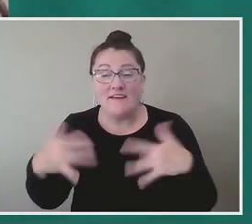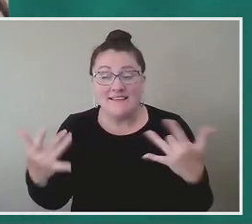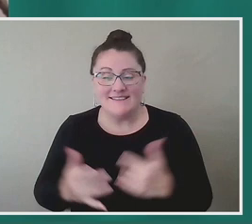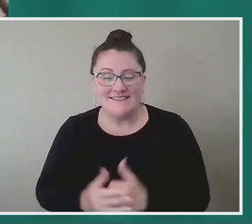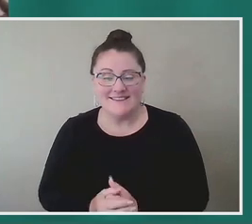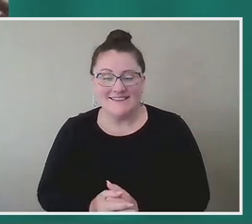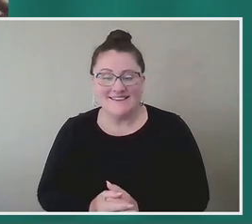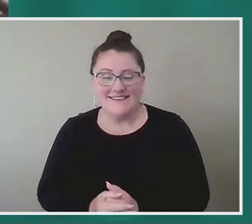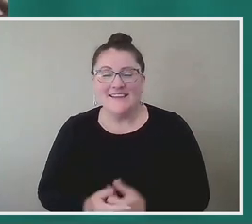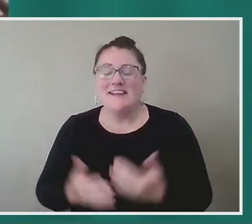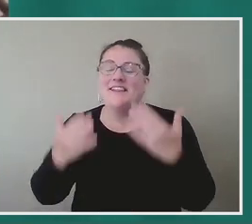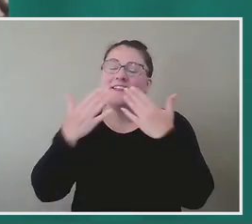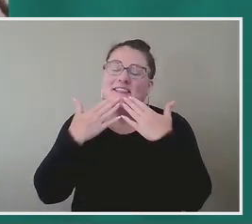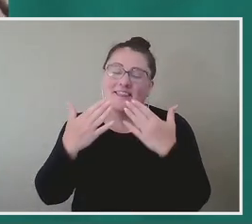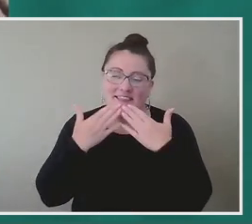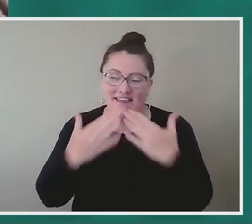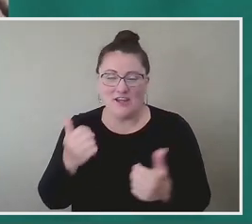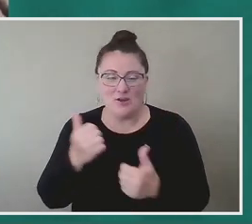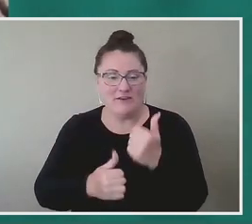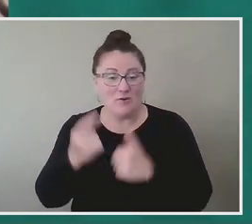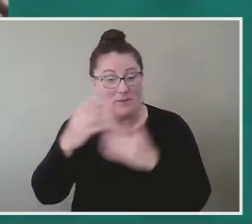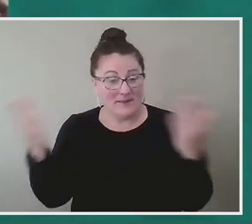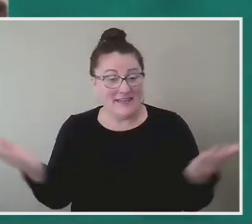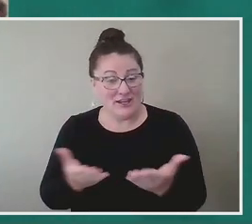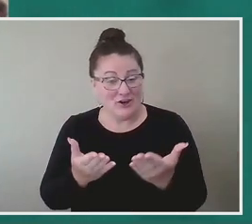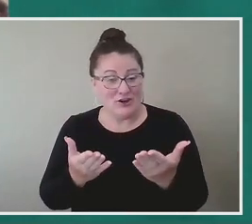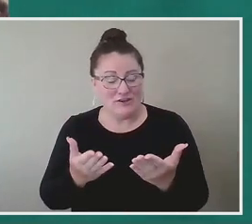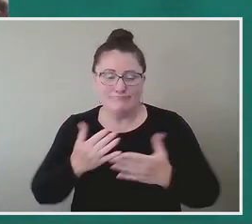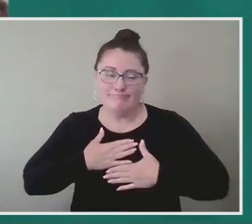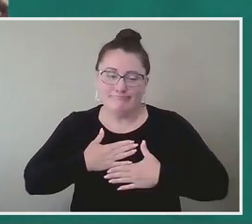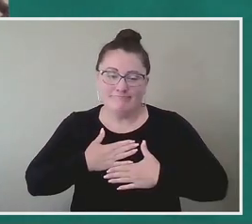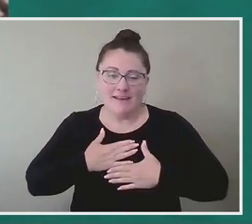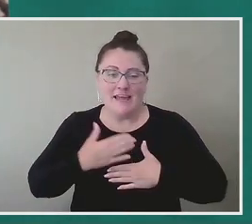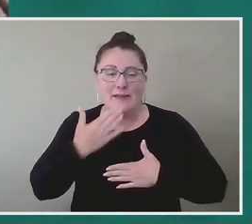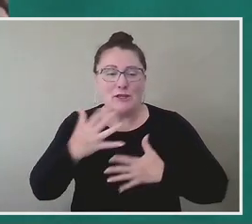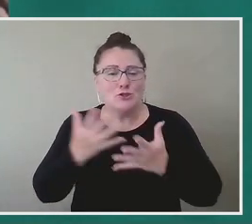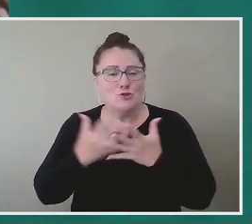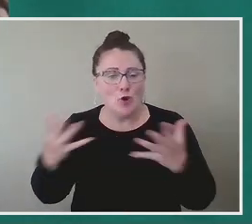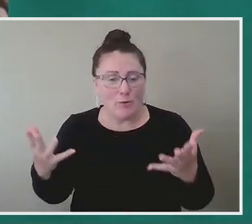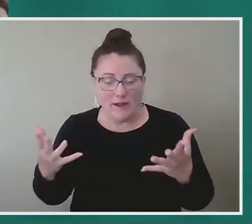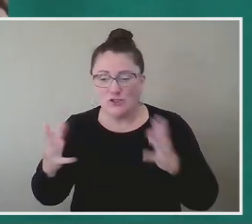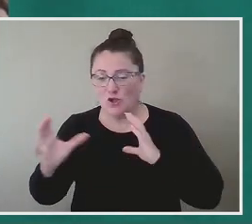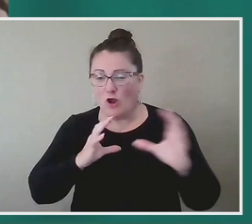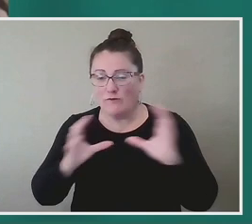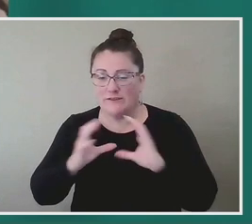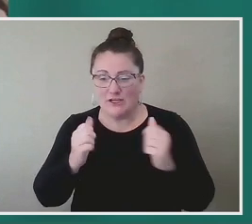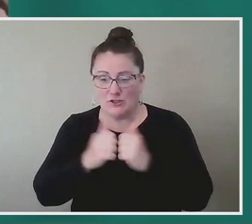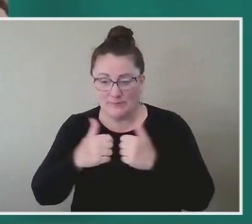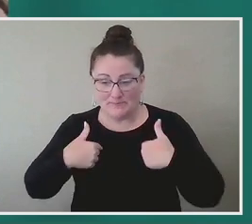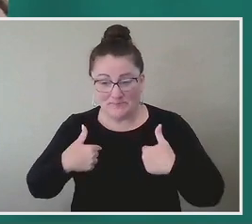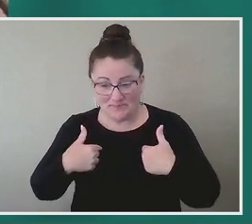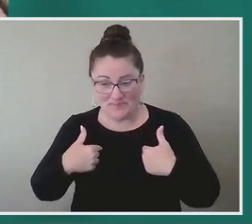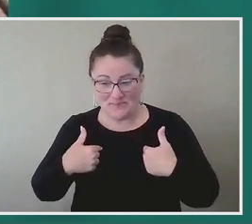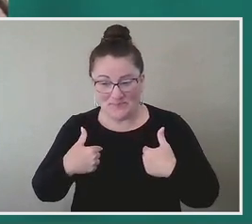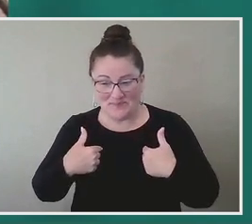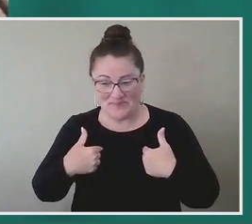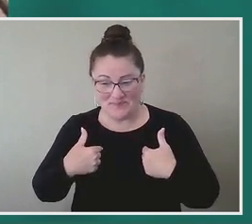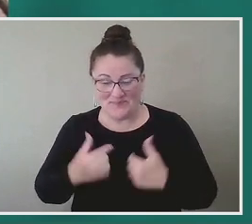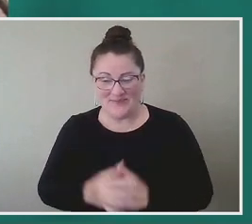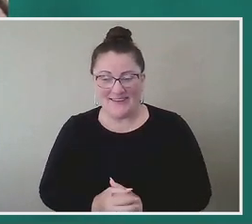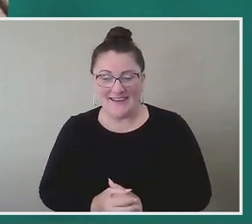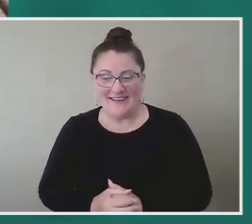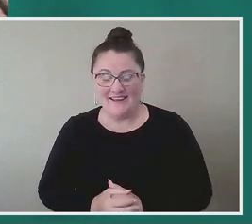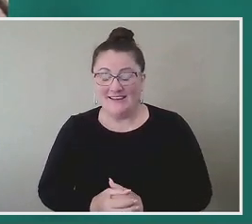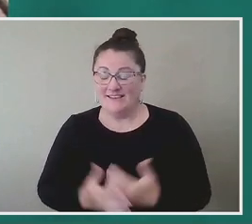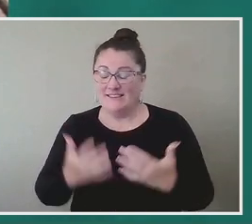Thank you everyone for being here. Dr. Roberts, thank you so much for, uh, being in conversation. Um, and no, it's,